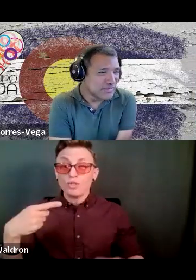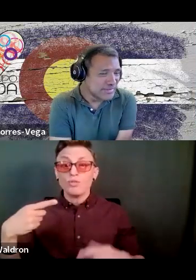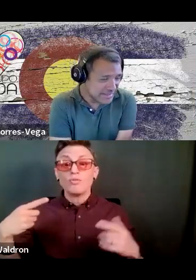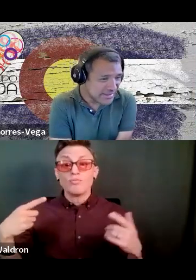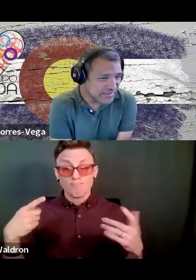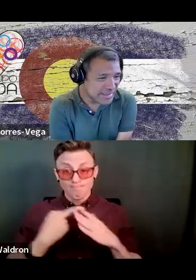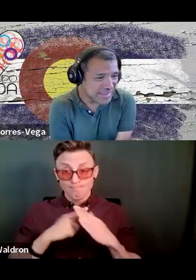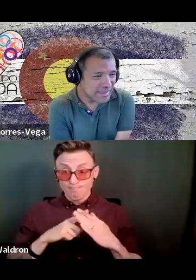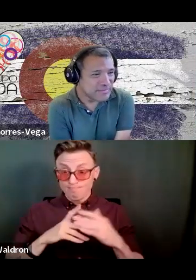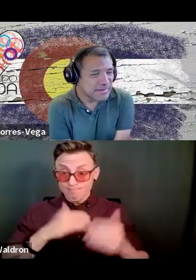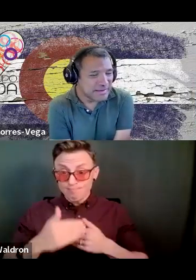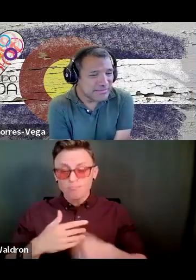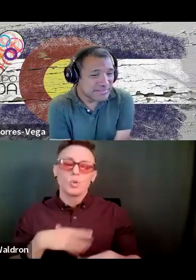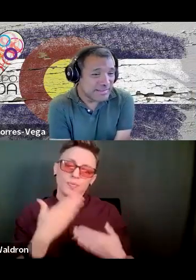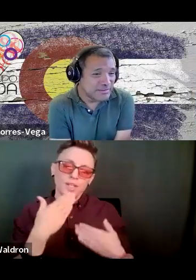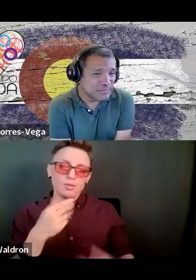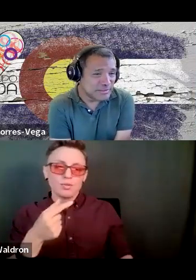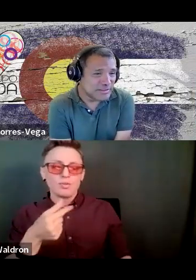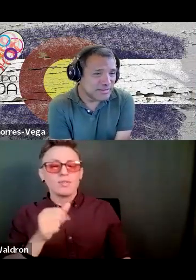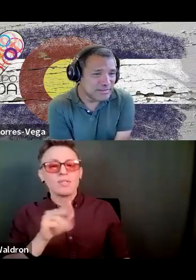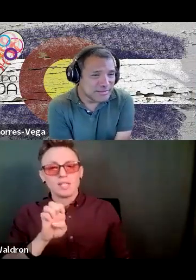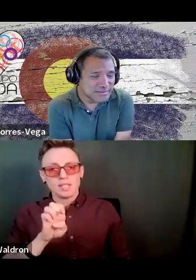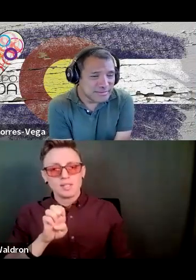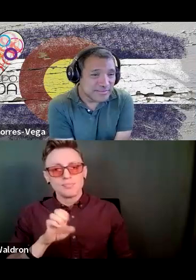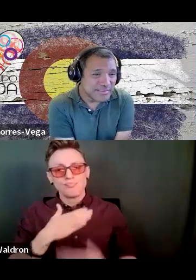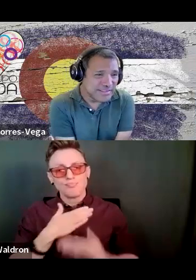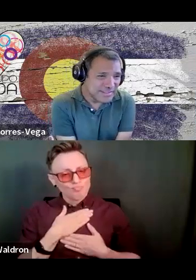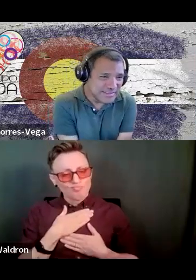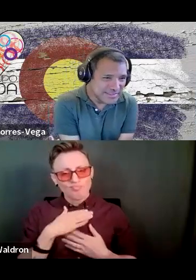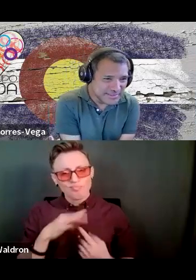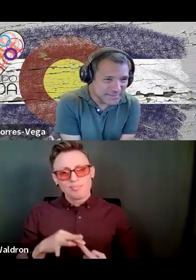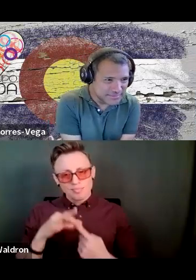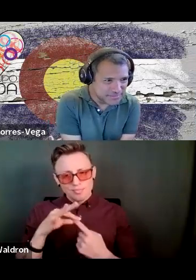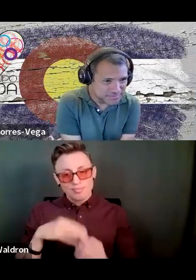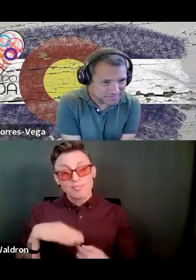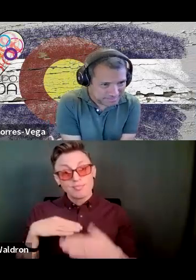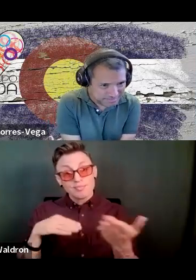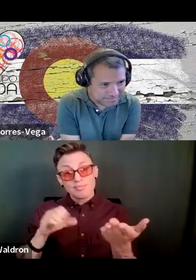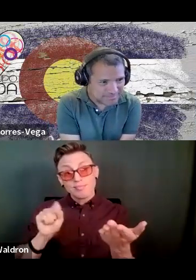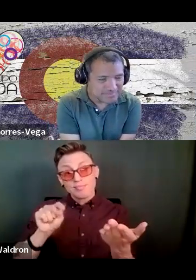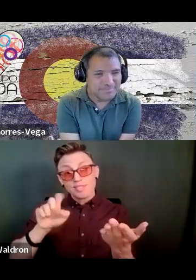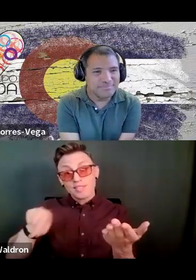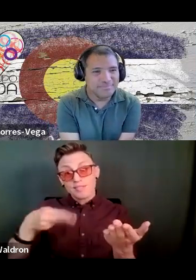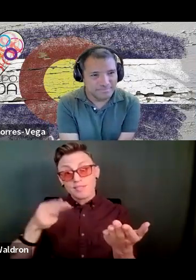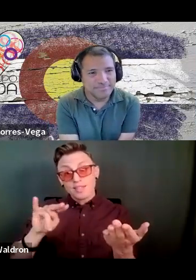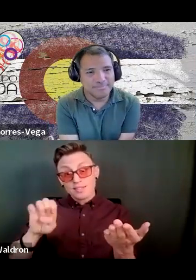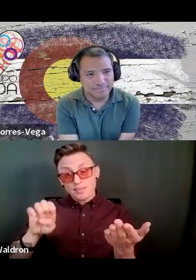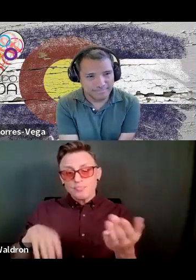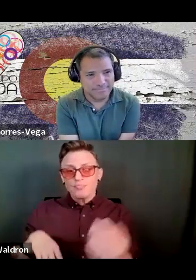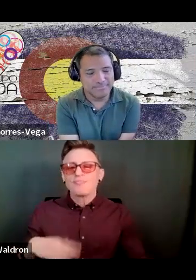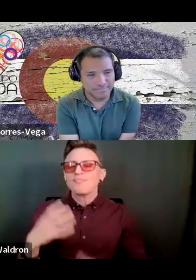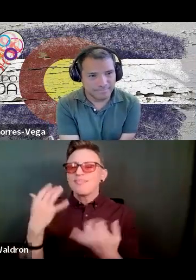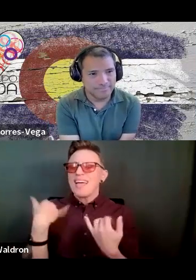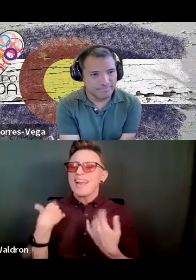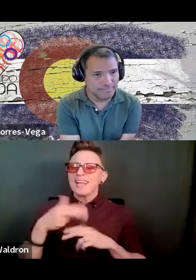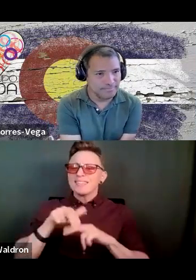So thank you for that. Really inspirational. Stefan? You know, as I sit here and I think